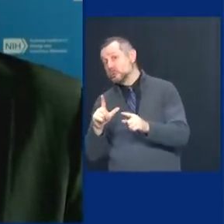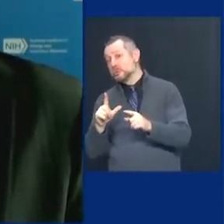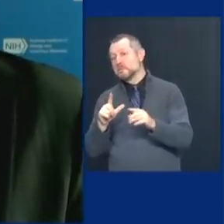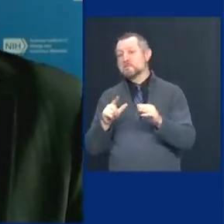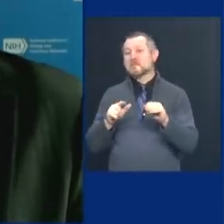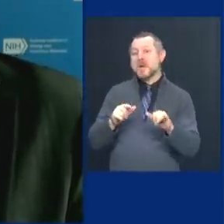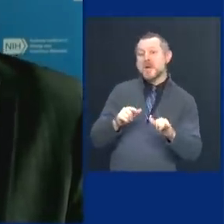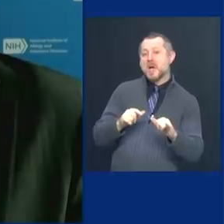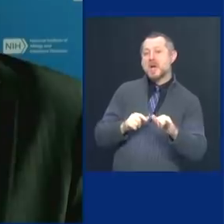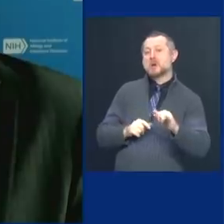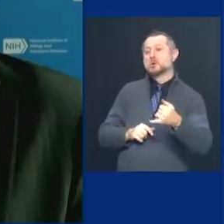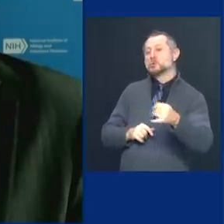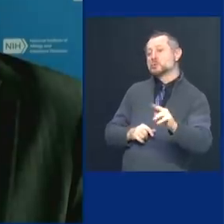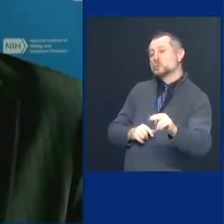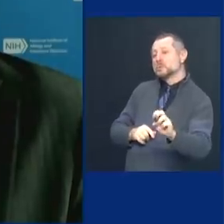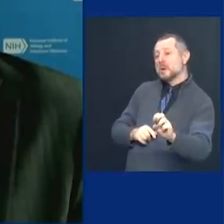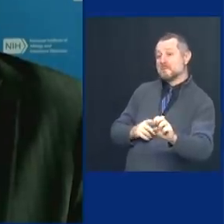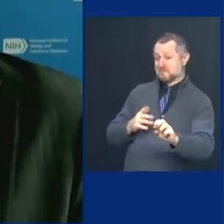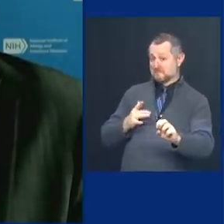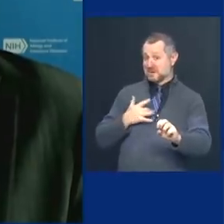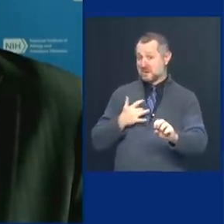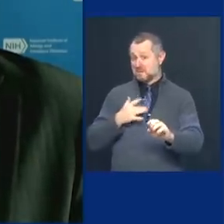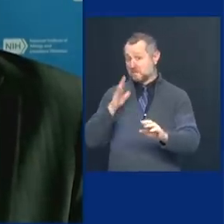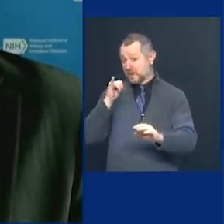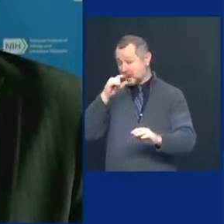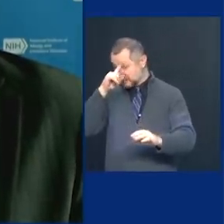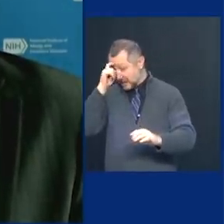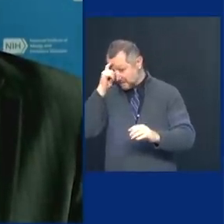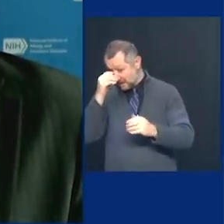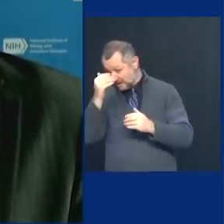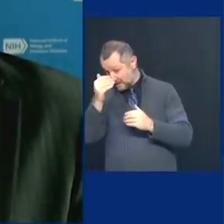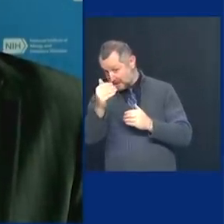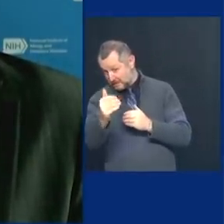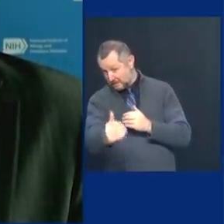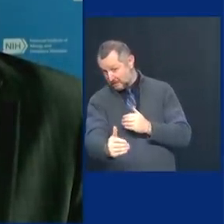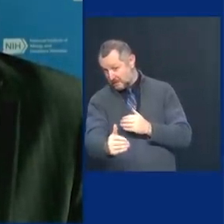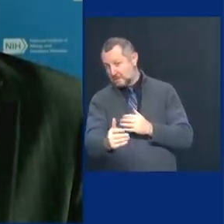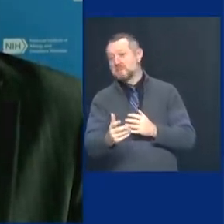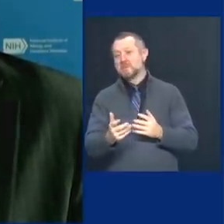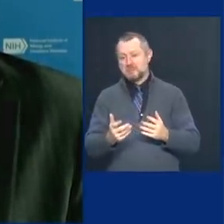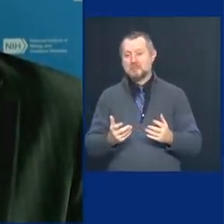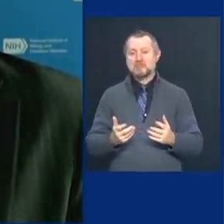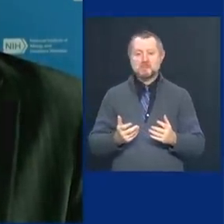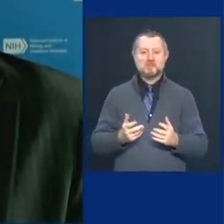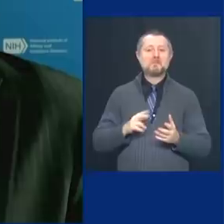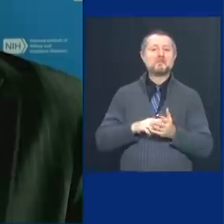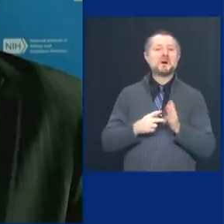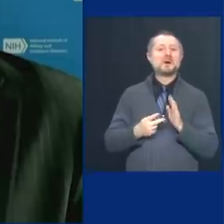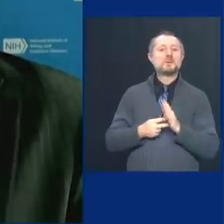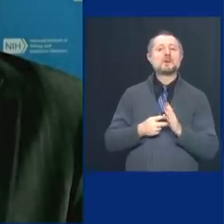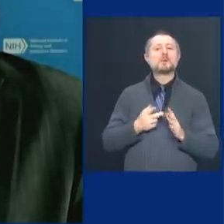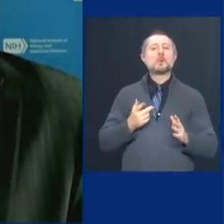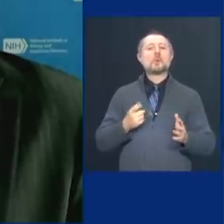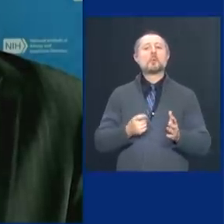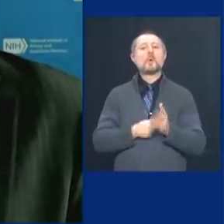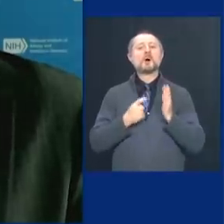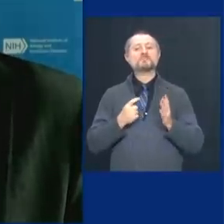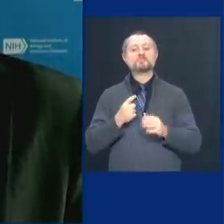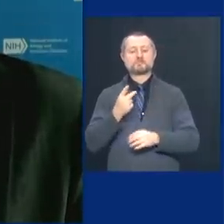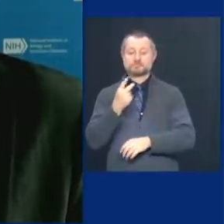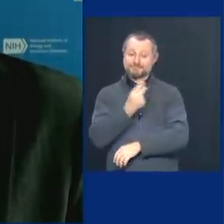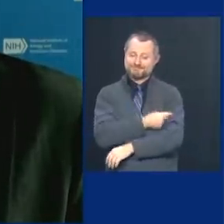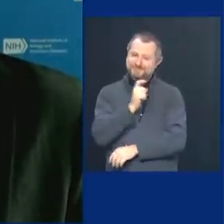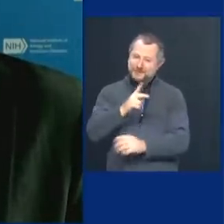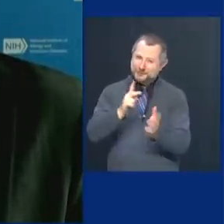and June, by the time you get to the summer, because remember, it's a prime boost, which means you get vaccinated today, you get a